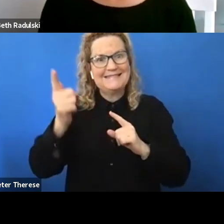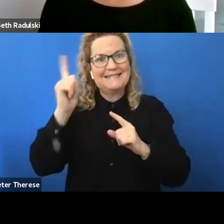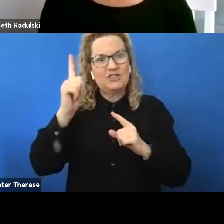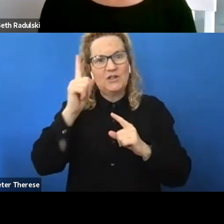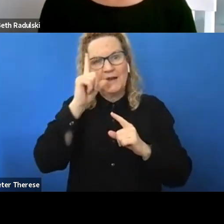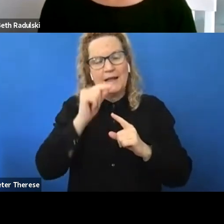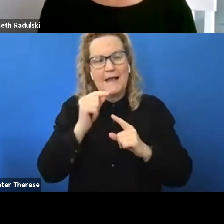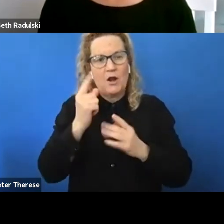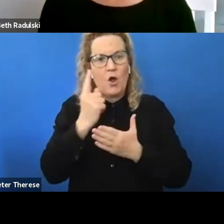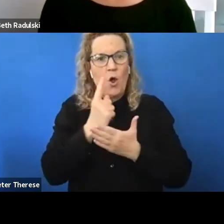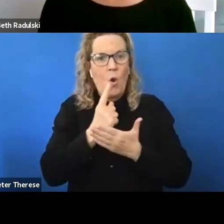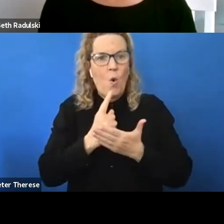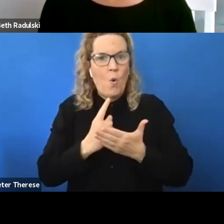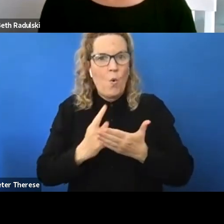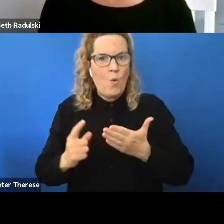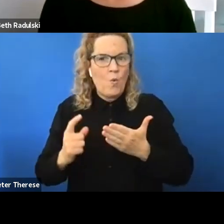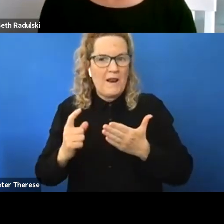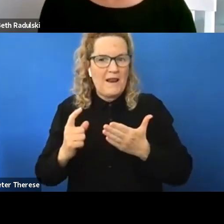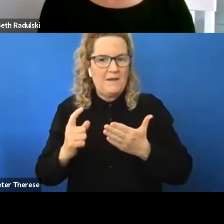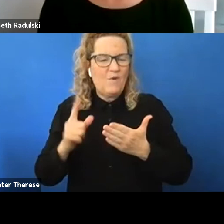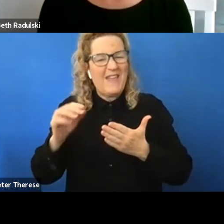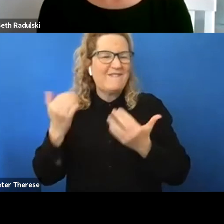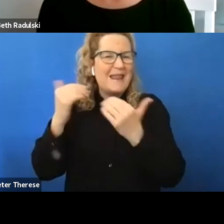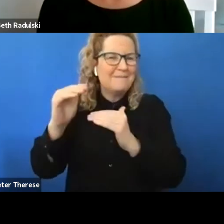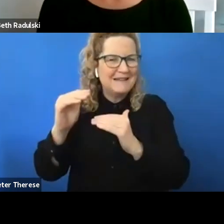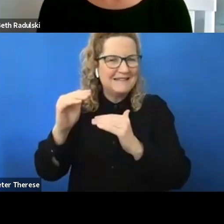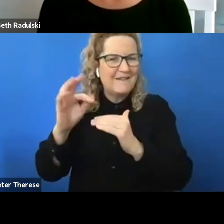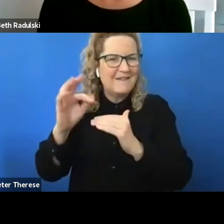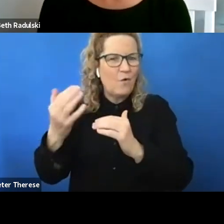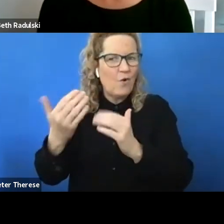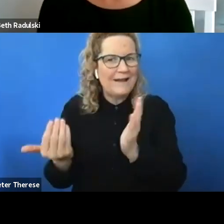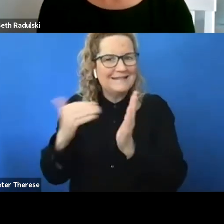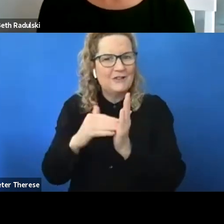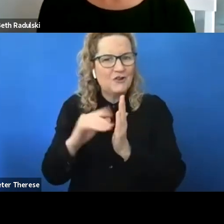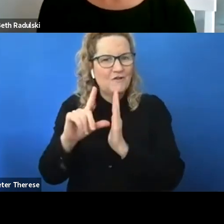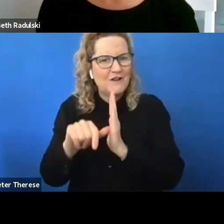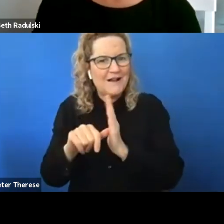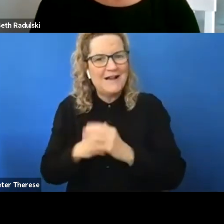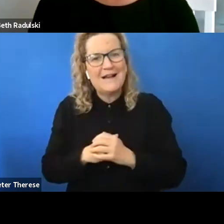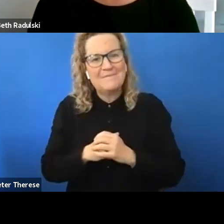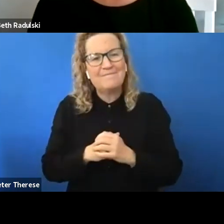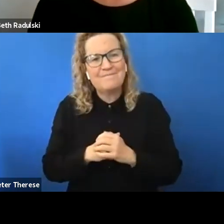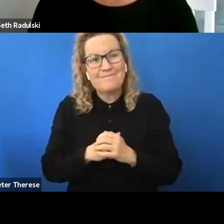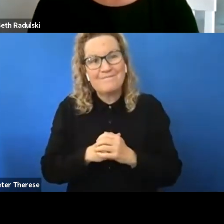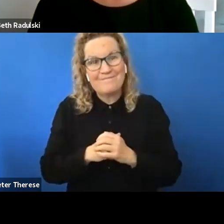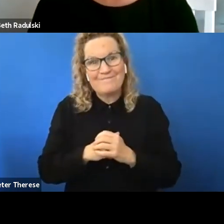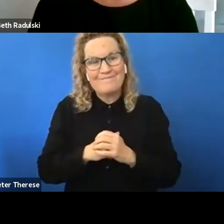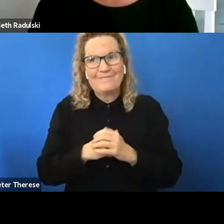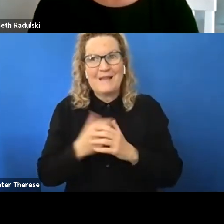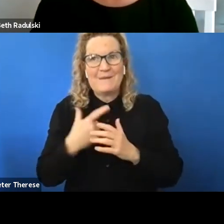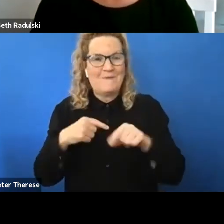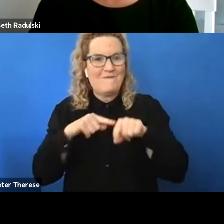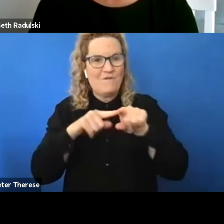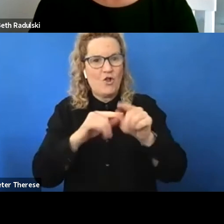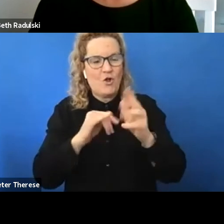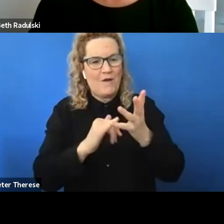go so far when it comes to extensions particularly within a semester because they